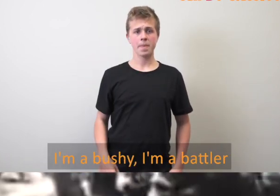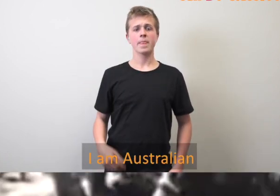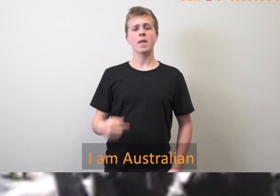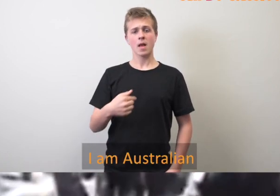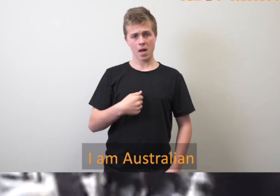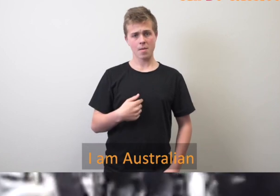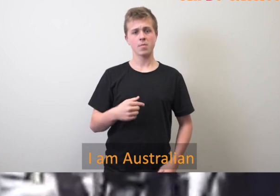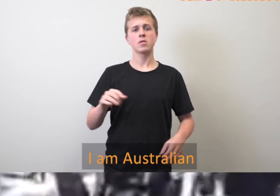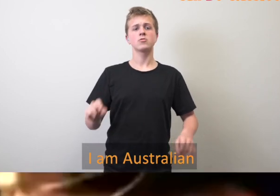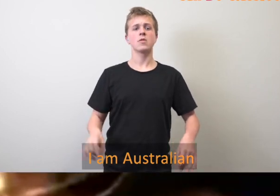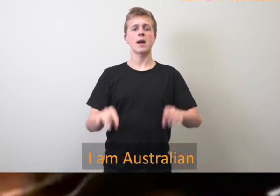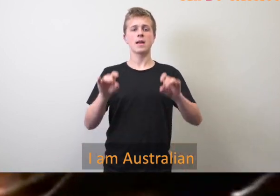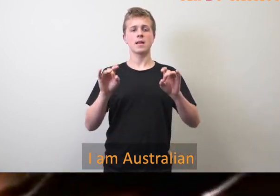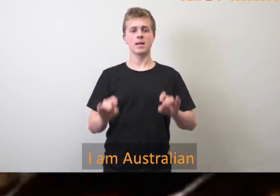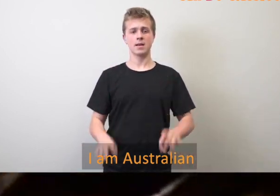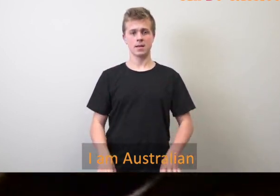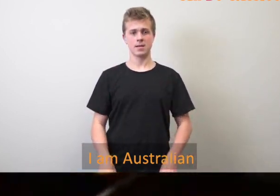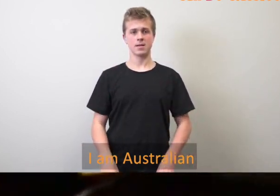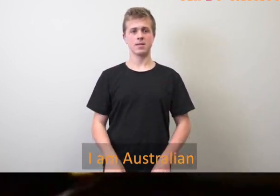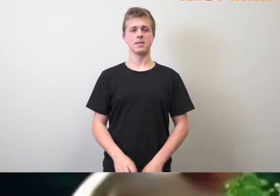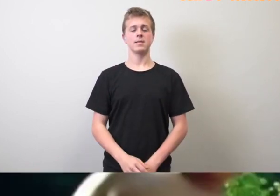I am Australian.